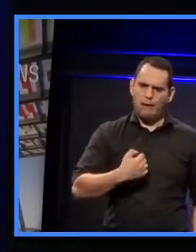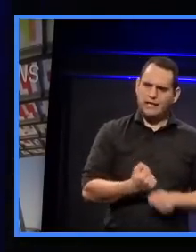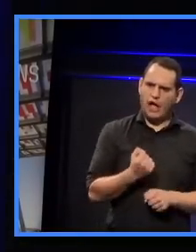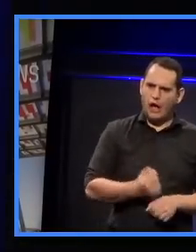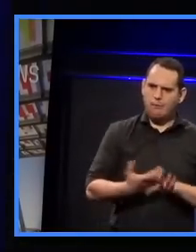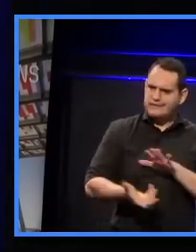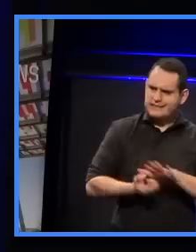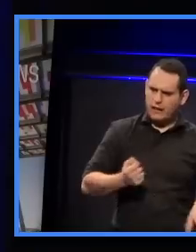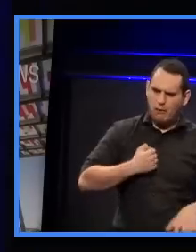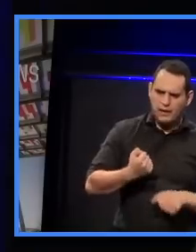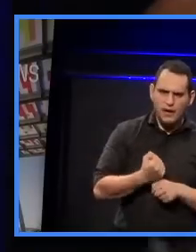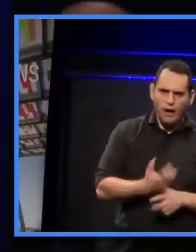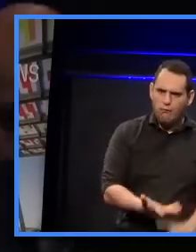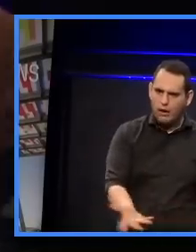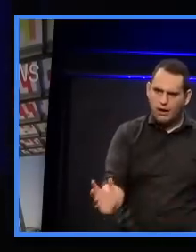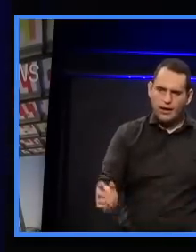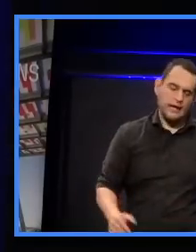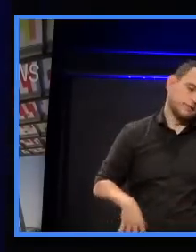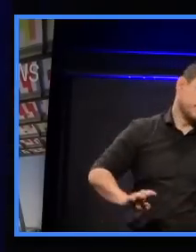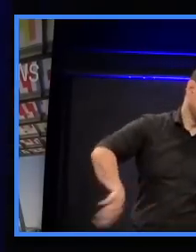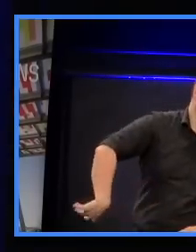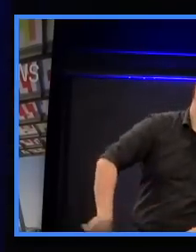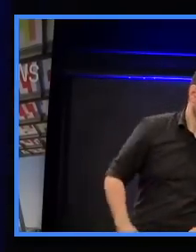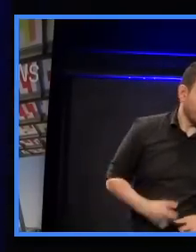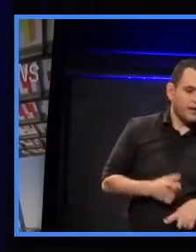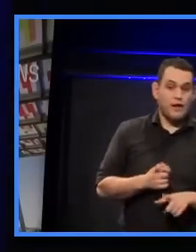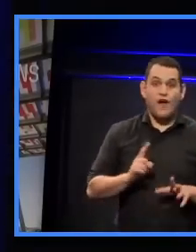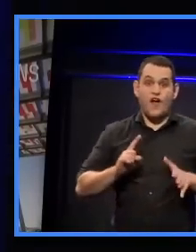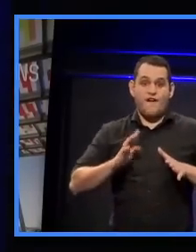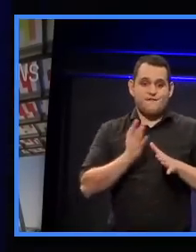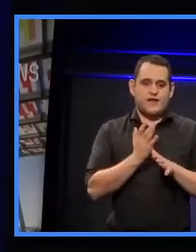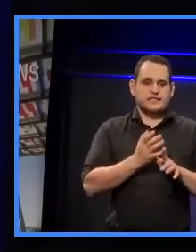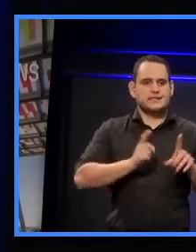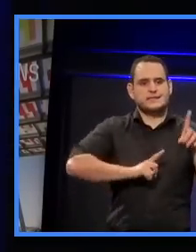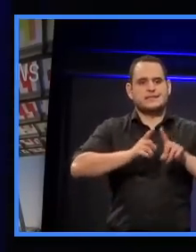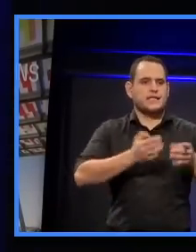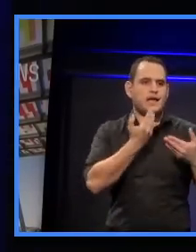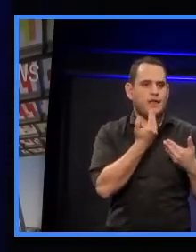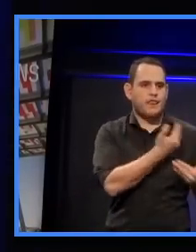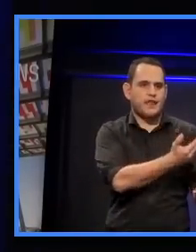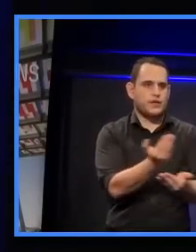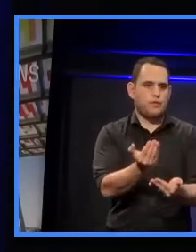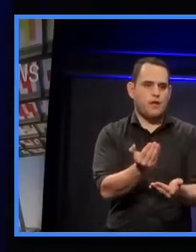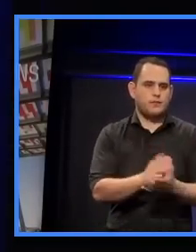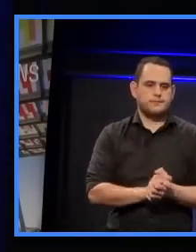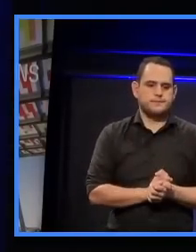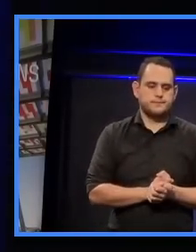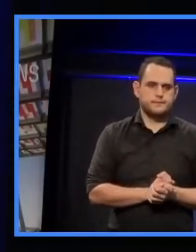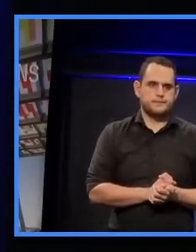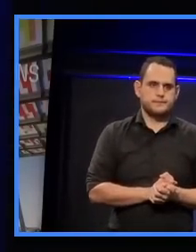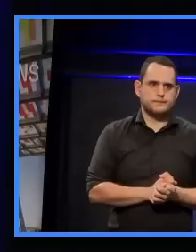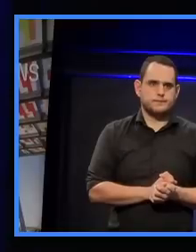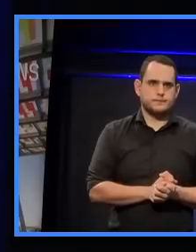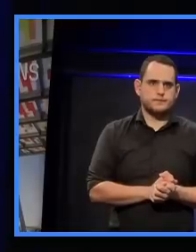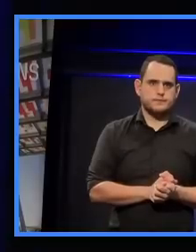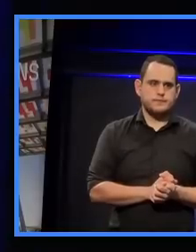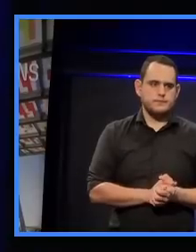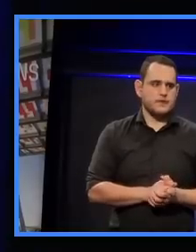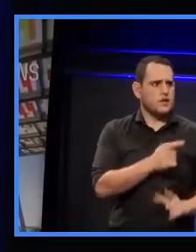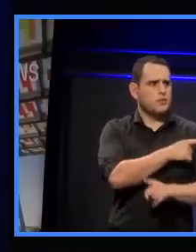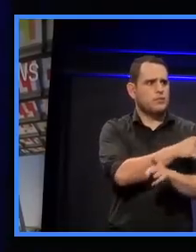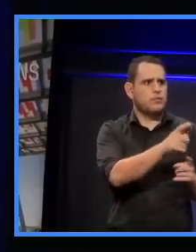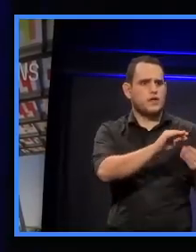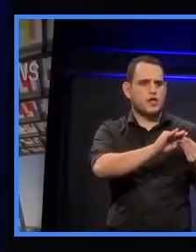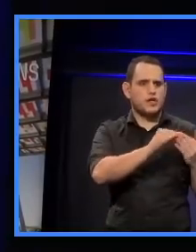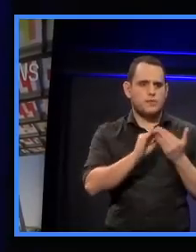So, look, Ludo, firstly to you and to the city, on an ongoing basis, I think the community that